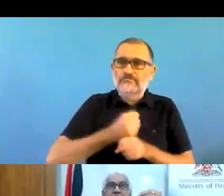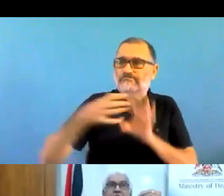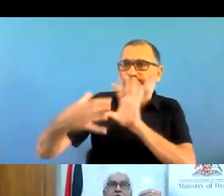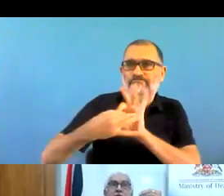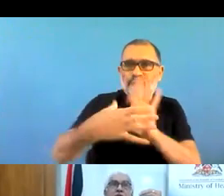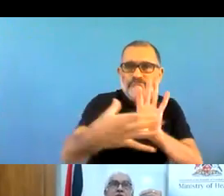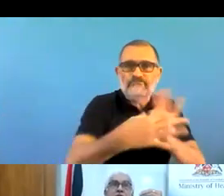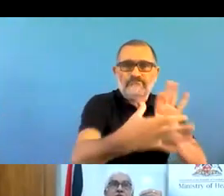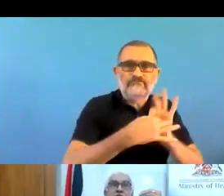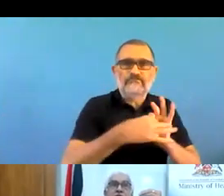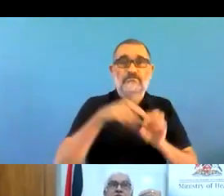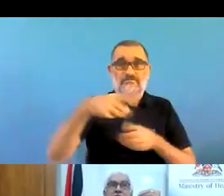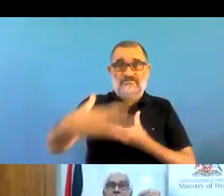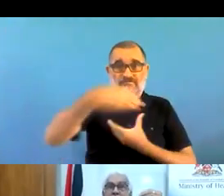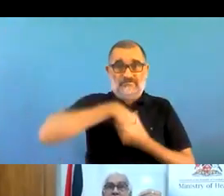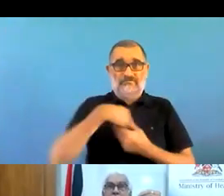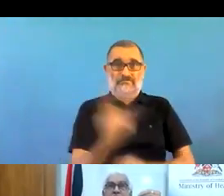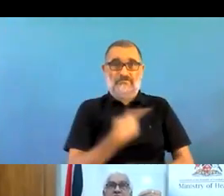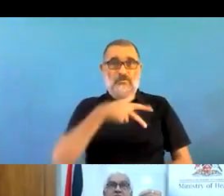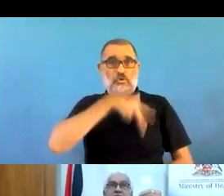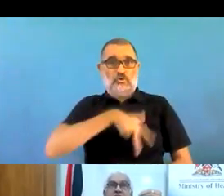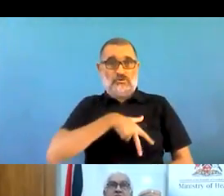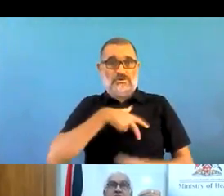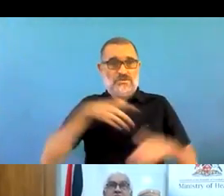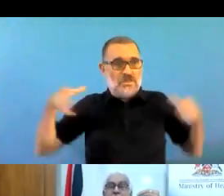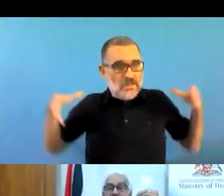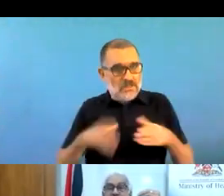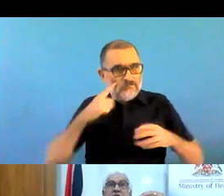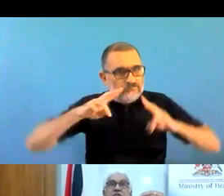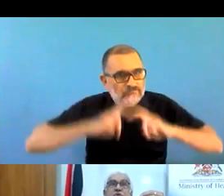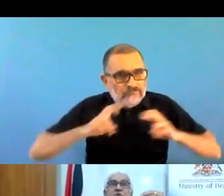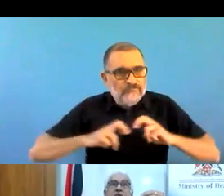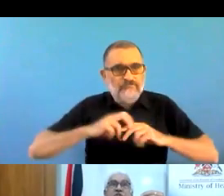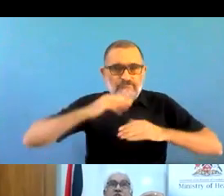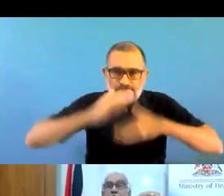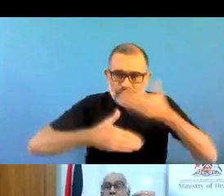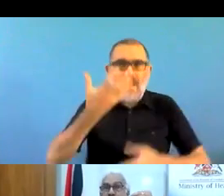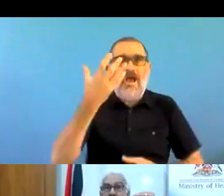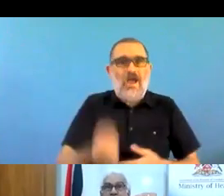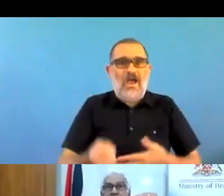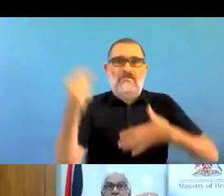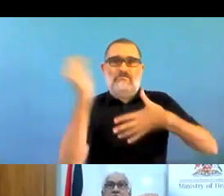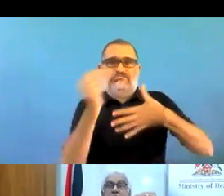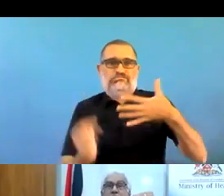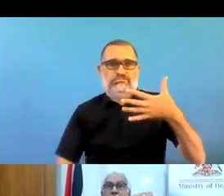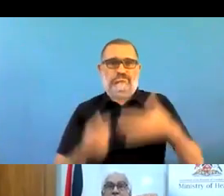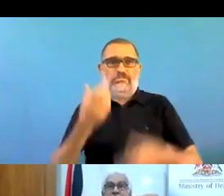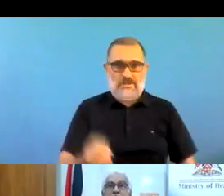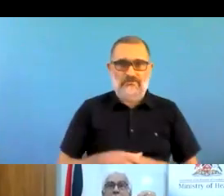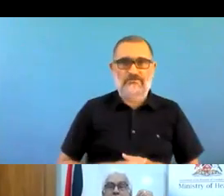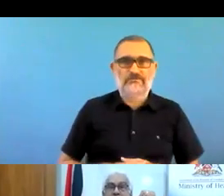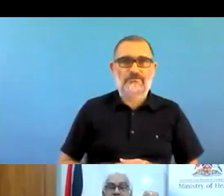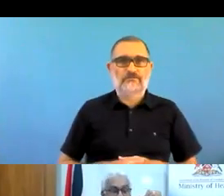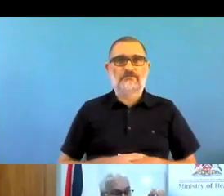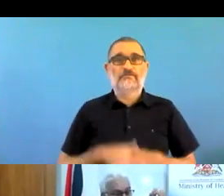-governmental institution, private providers, professional associations. Reach out, reach